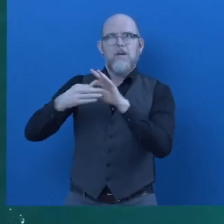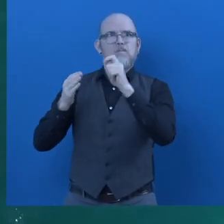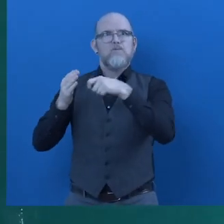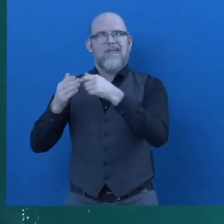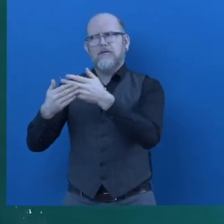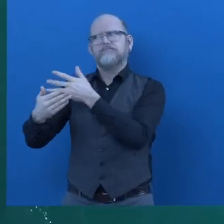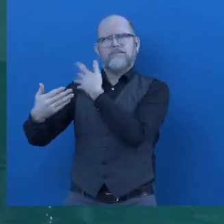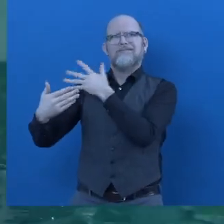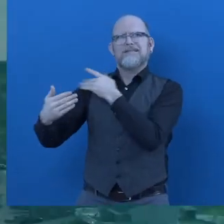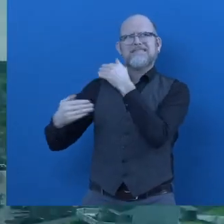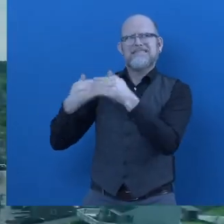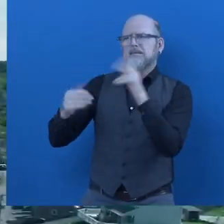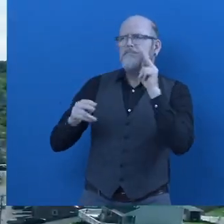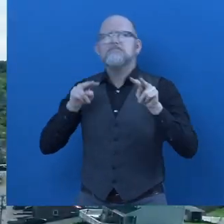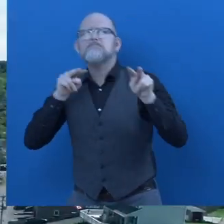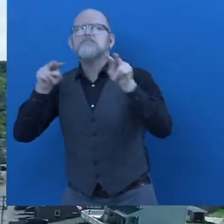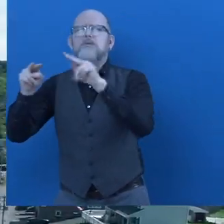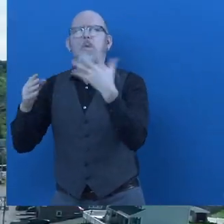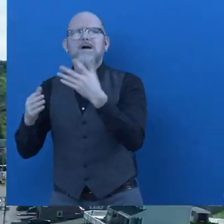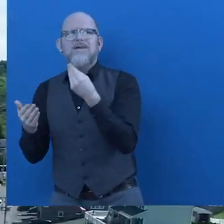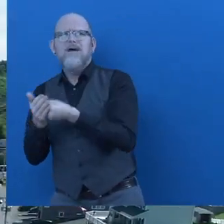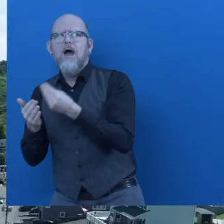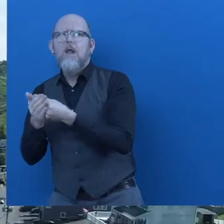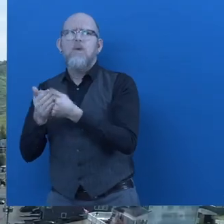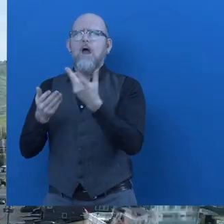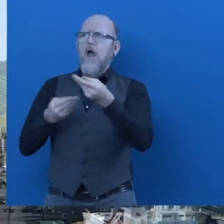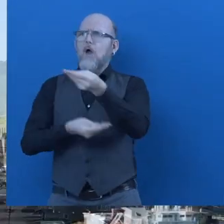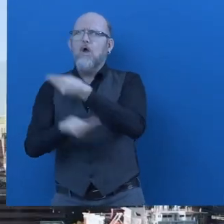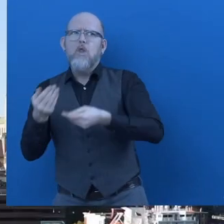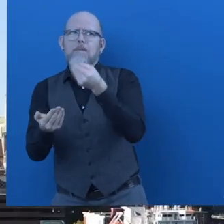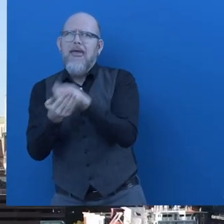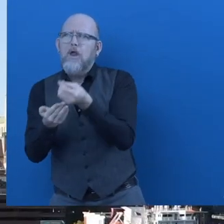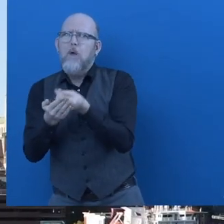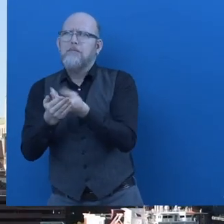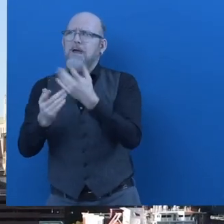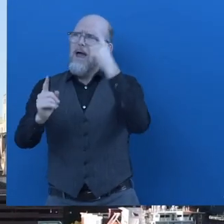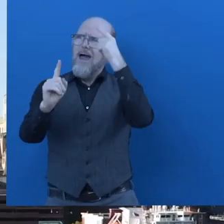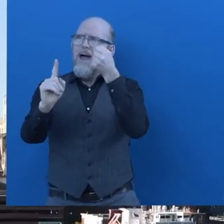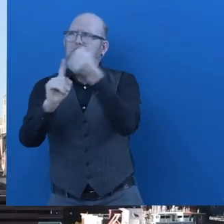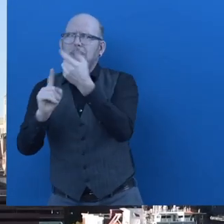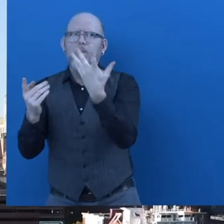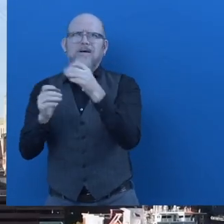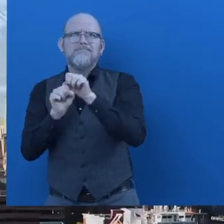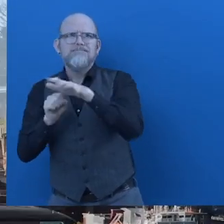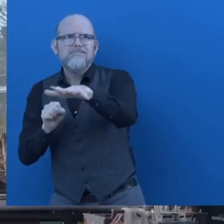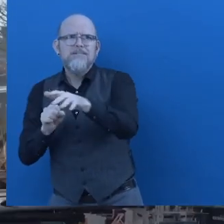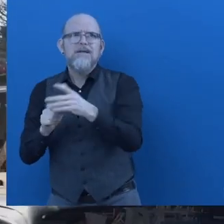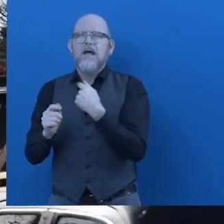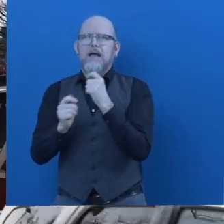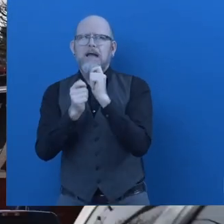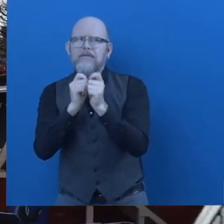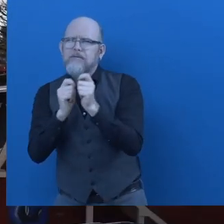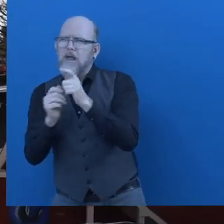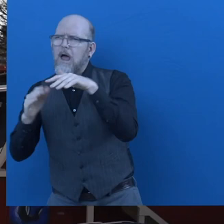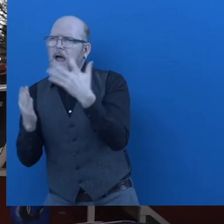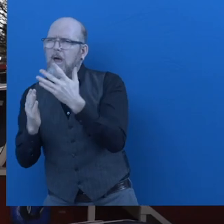what was our value and what was the true economic impact we were having. Throughout that process, interviewing the individuals that we serve, we